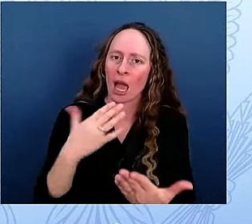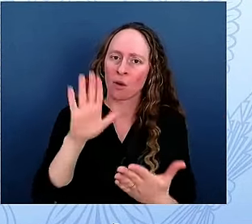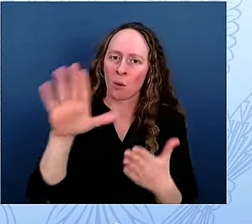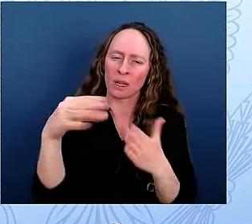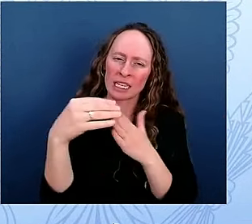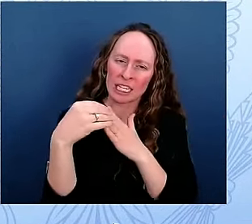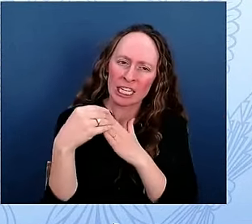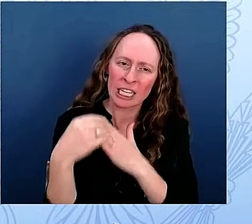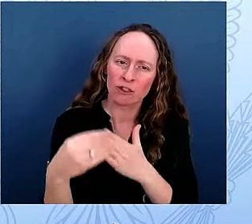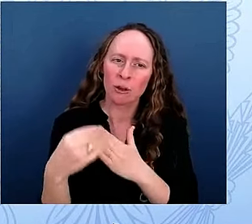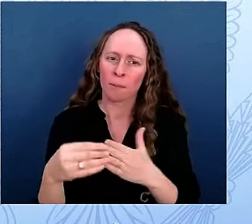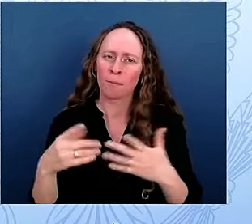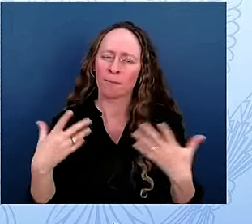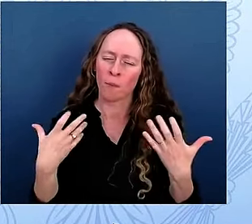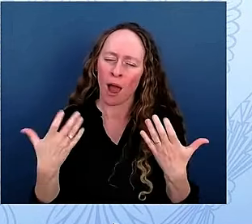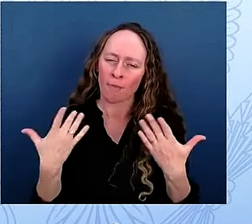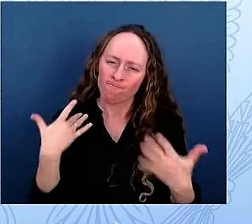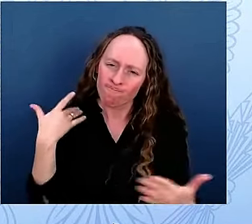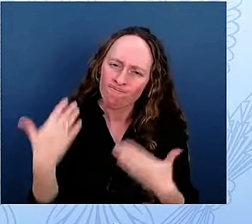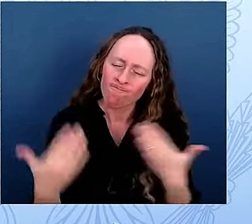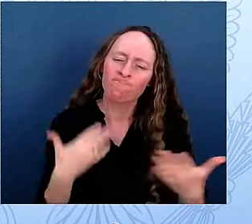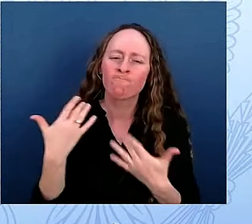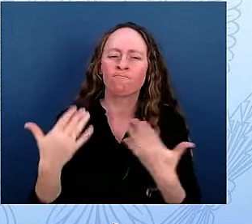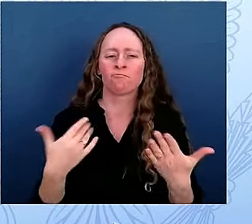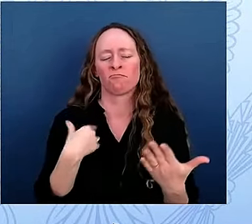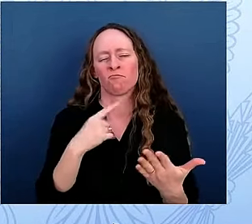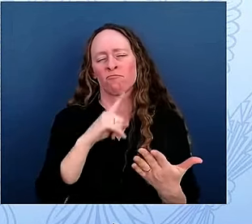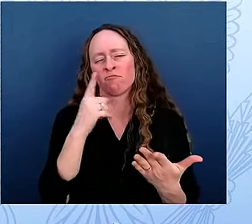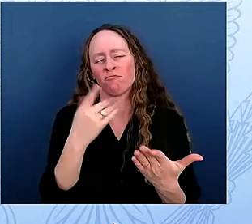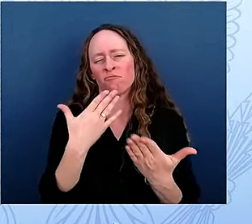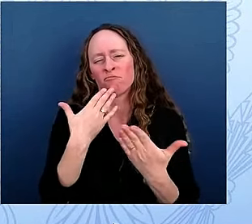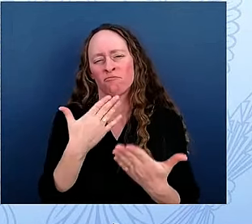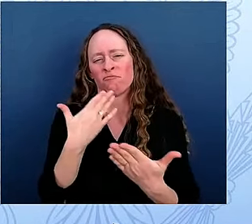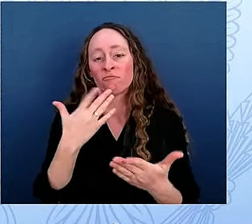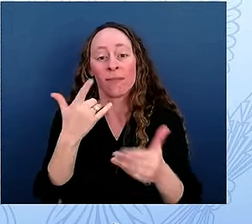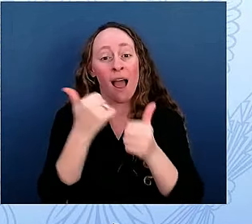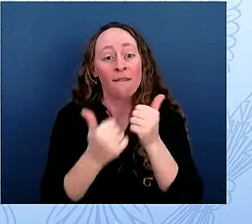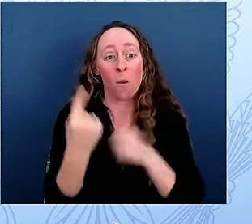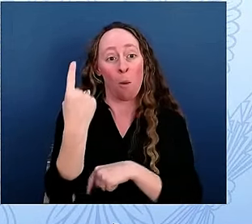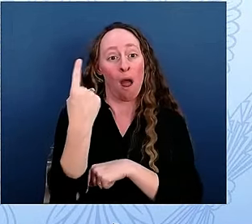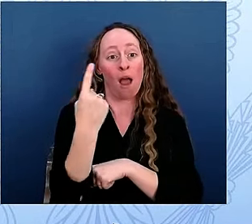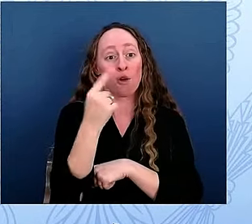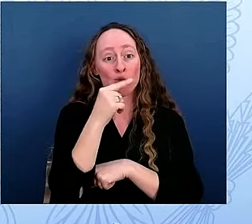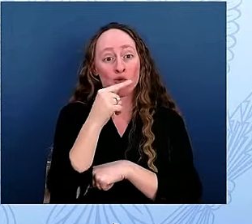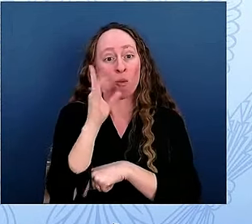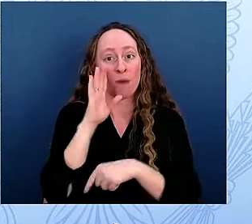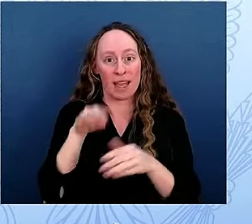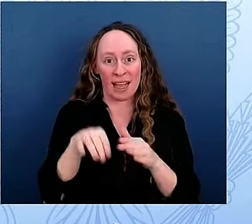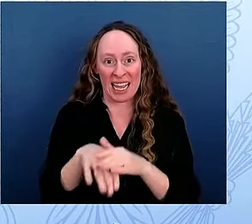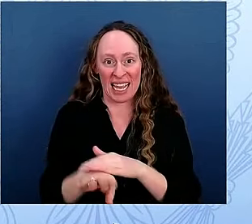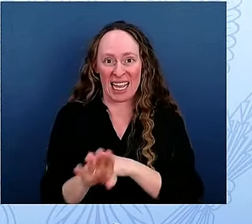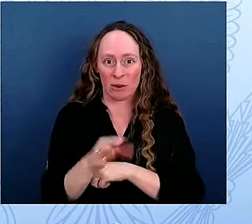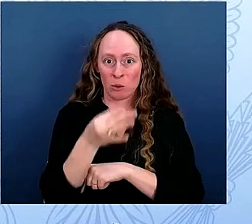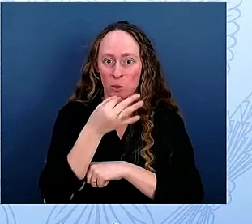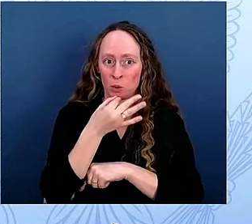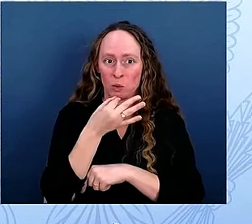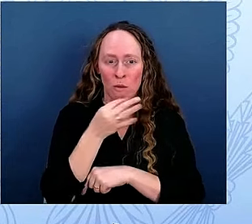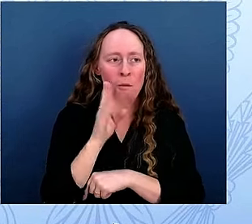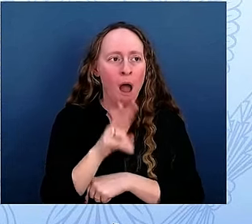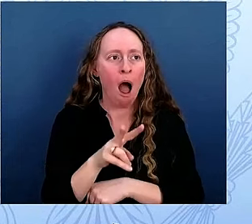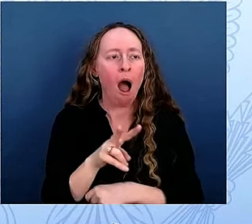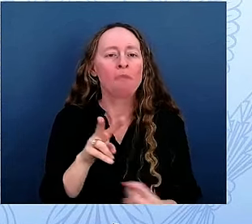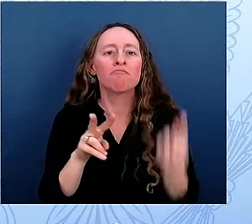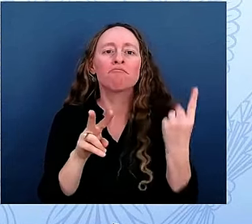every single person who will take this tour of the White House will have a deeper understanding of the remarkable